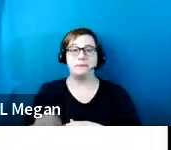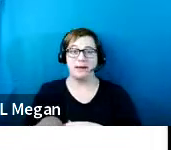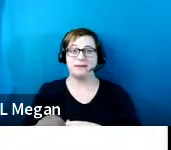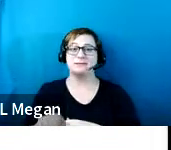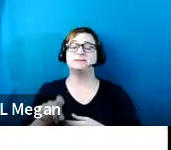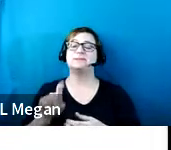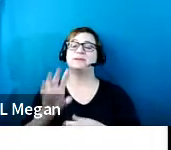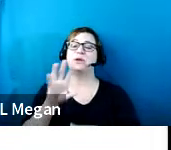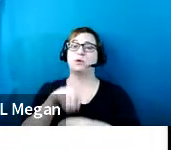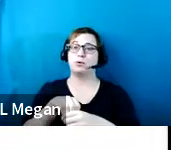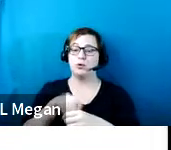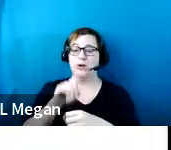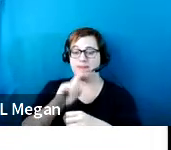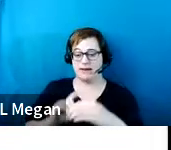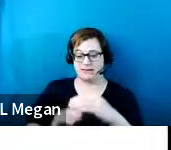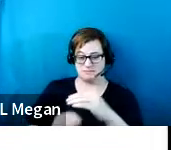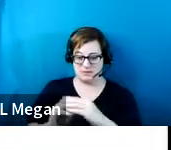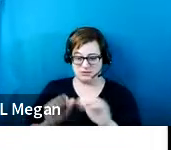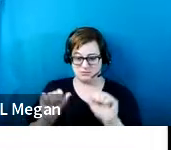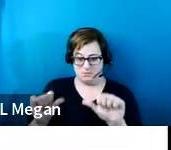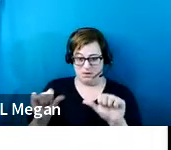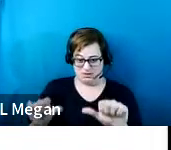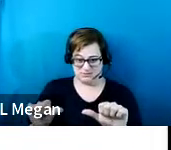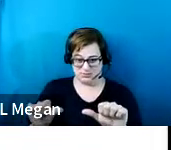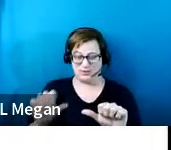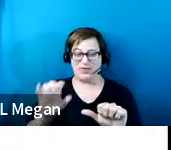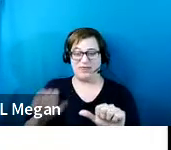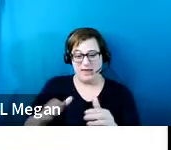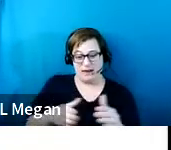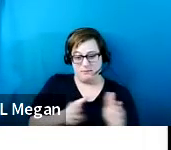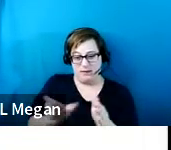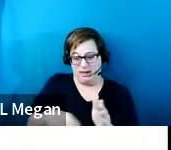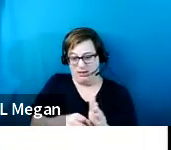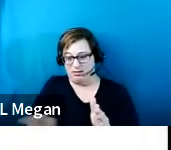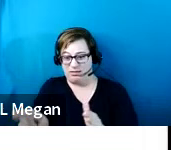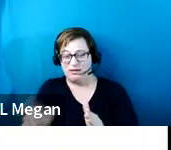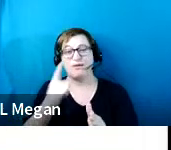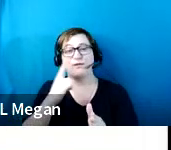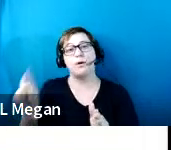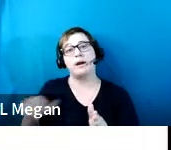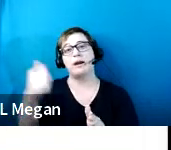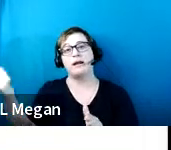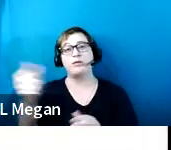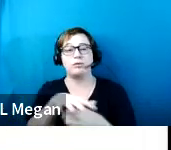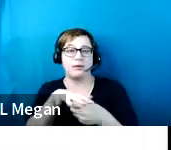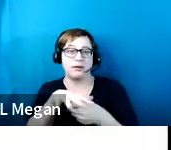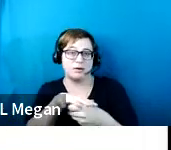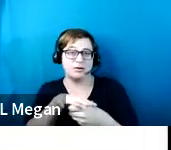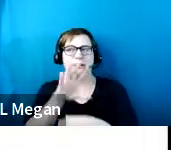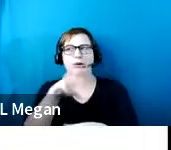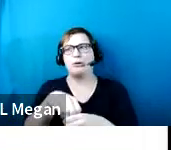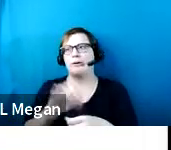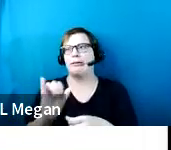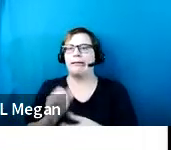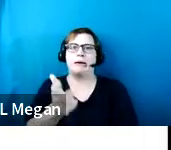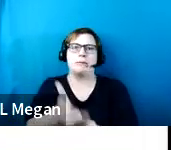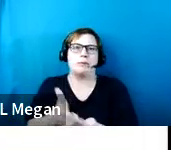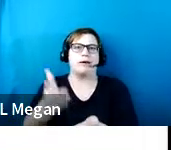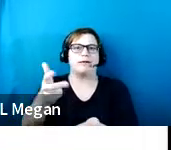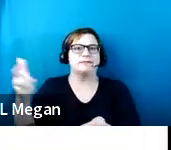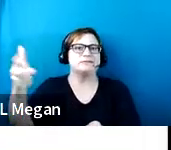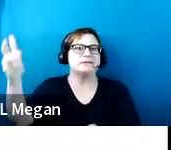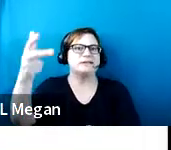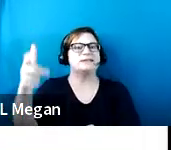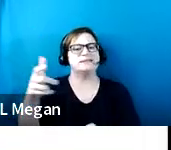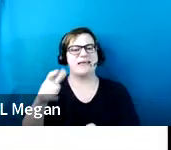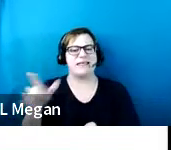that to the maximum extent feasible, the path of travel to that altered area, including things like parking facilities that serve